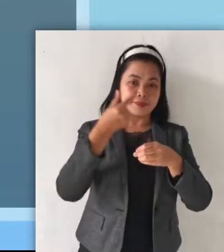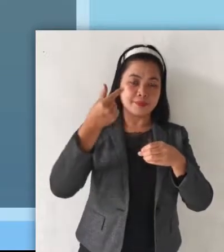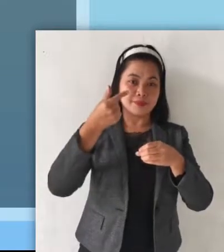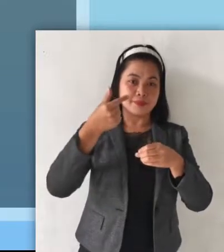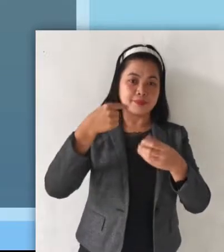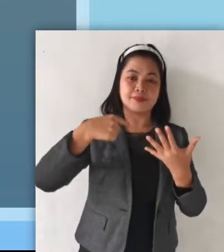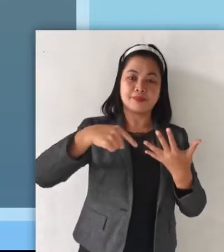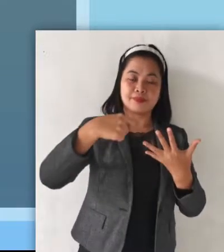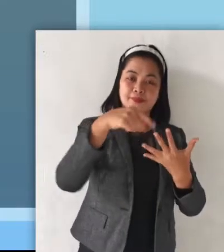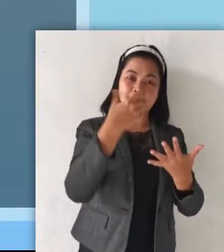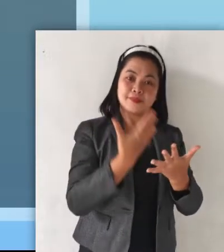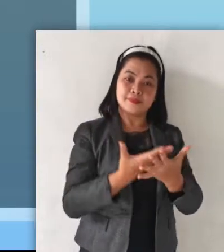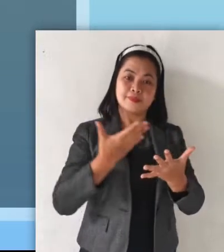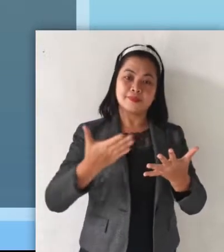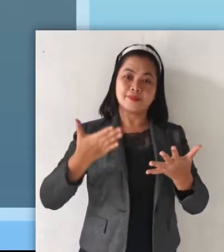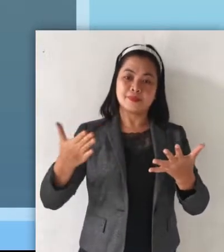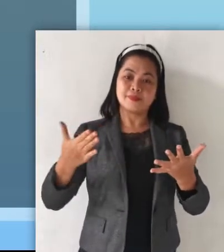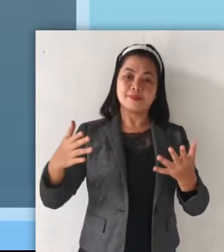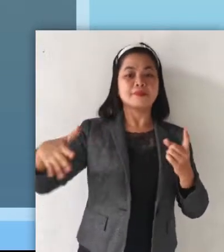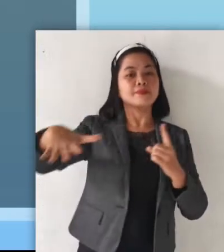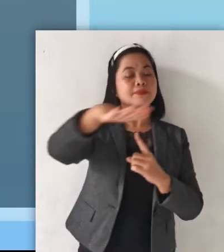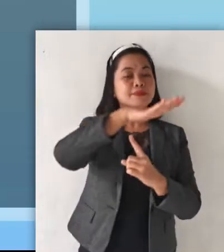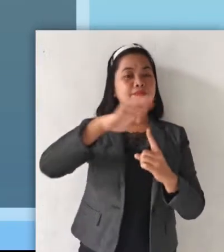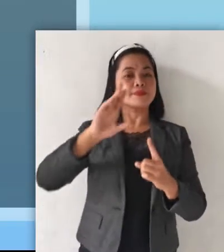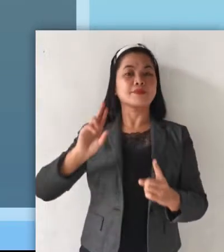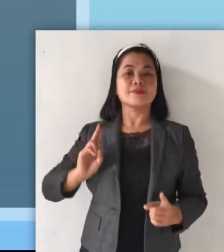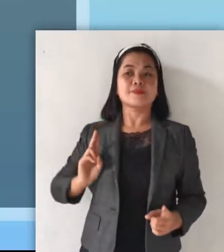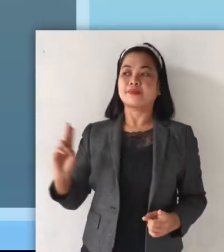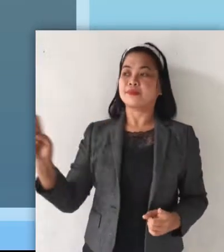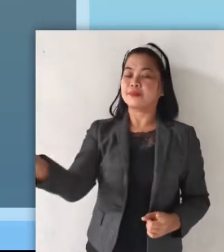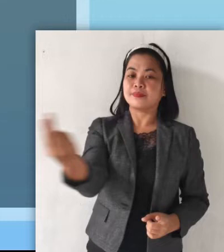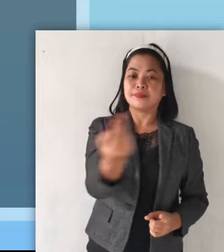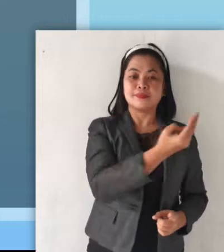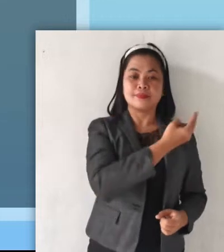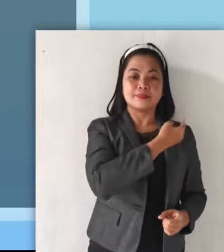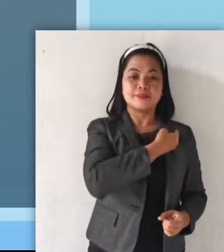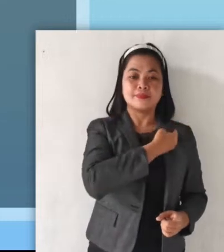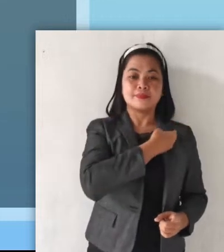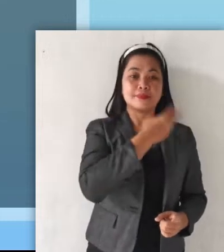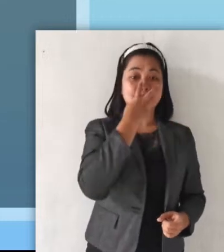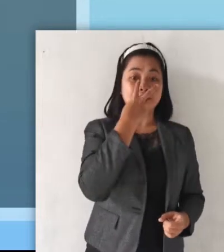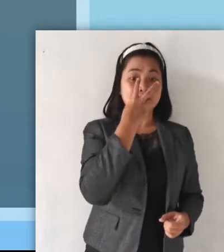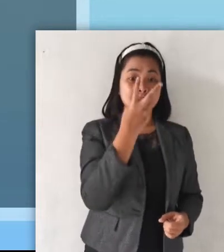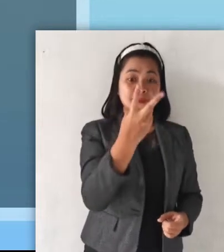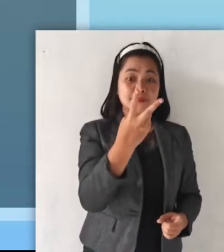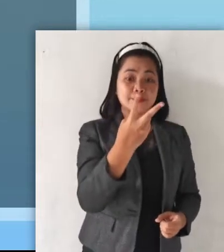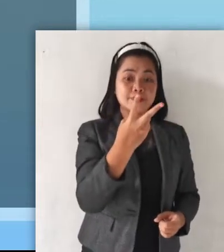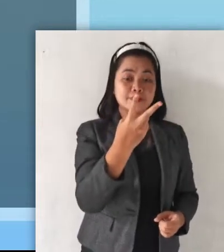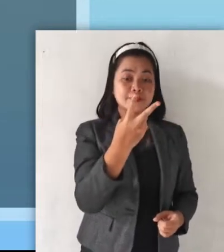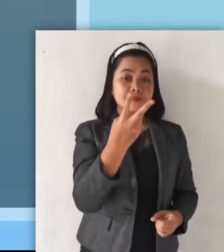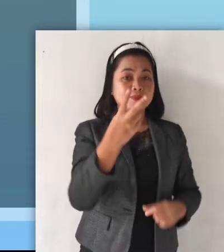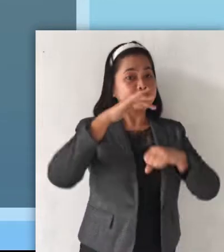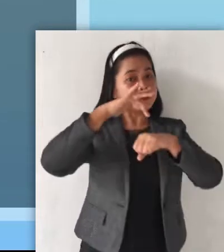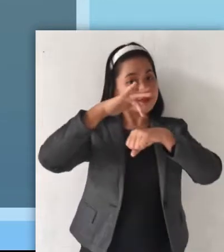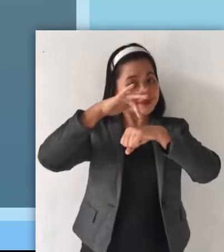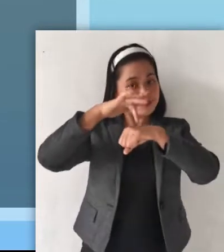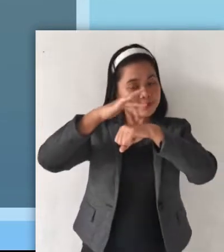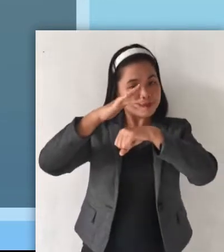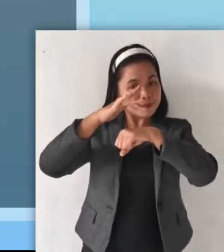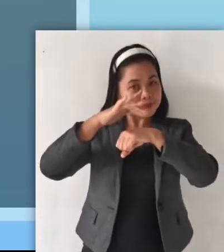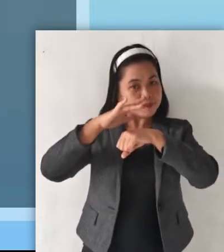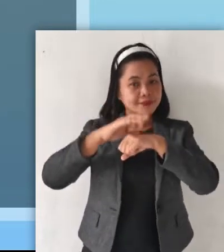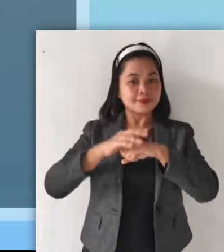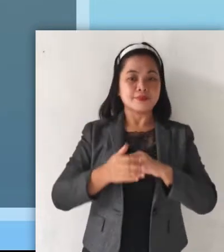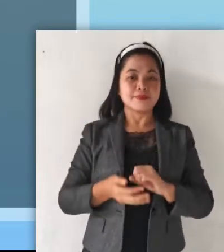These are the things around us. We can see them. We can touch